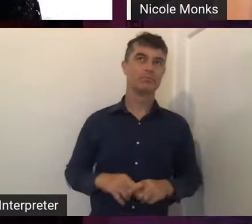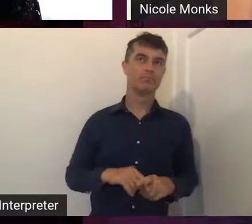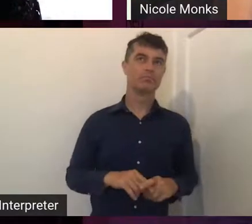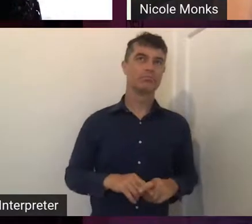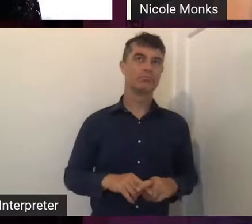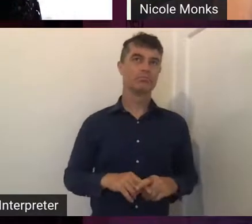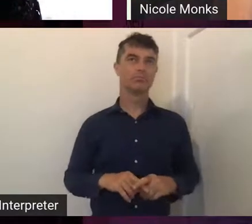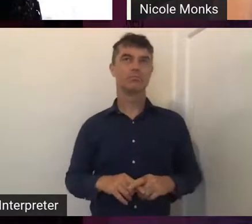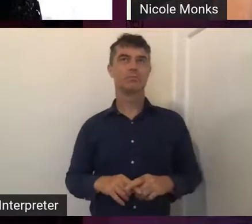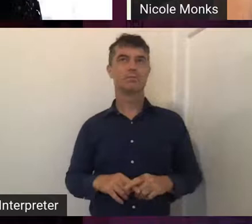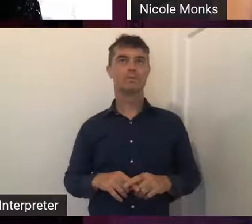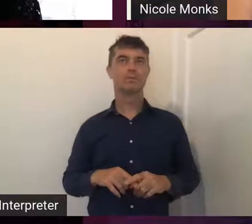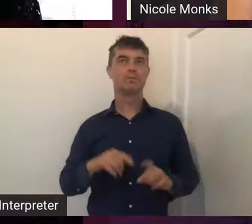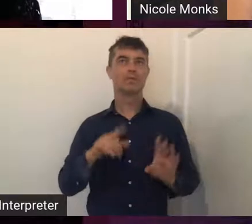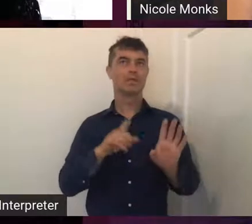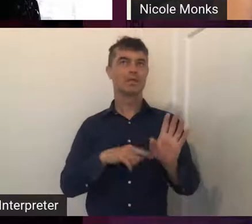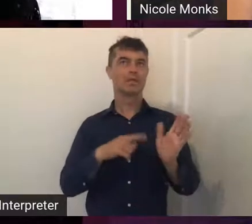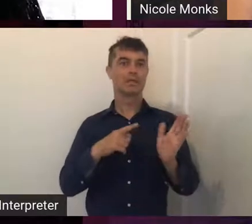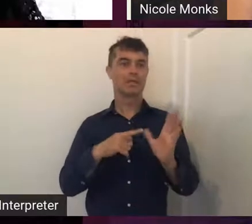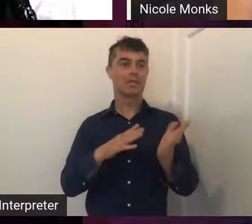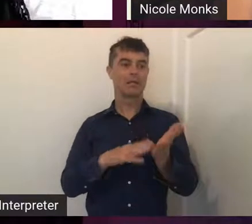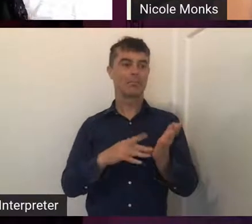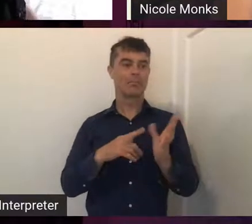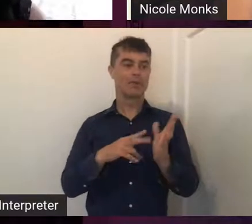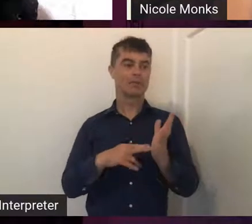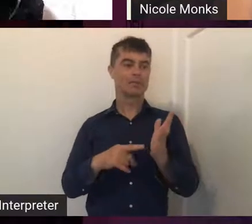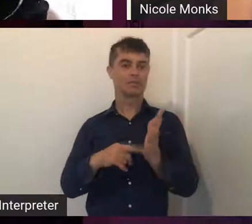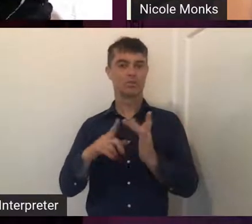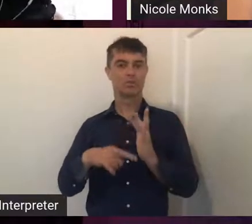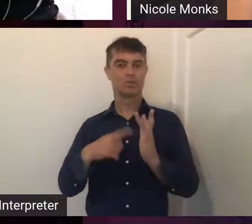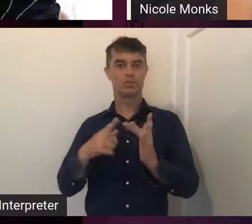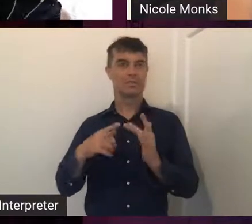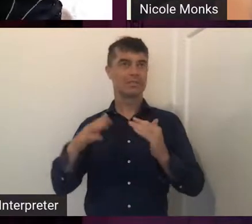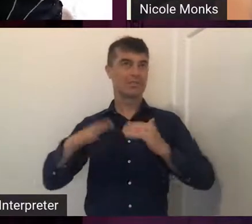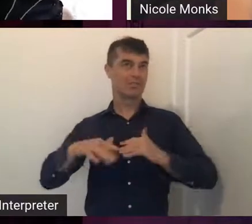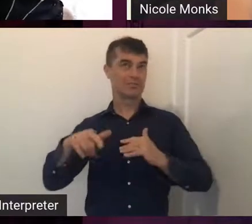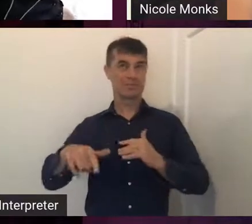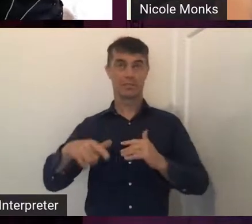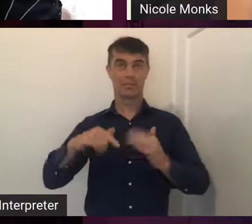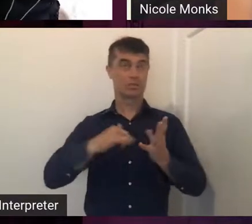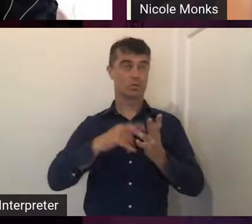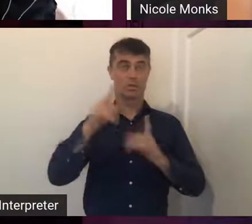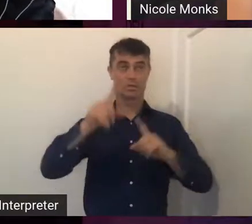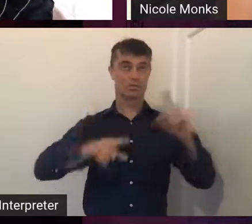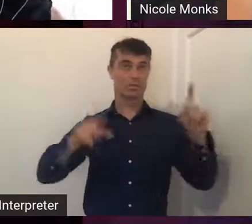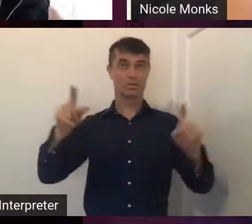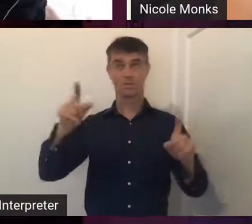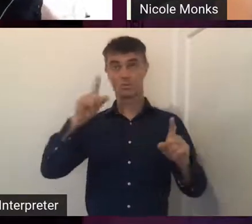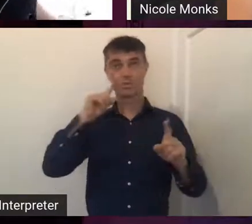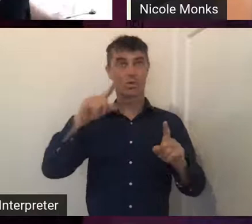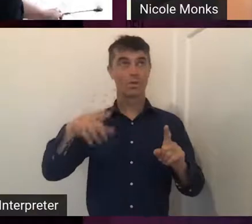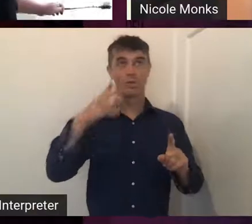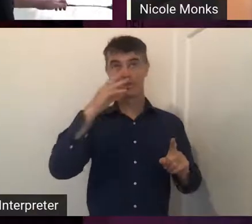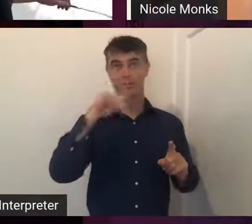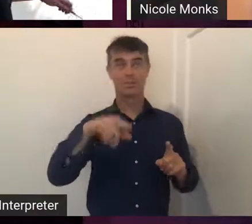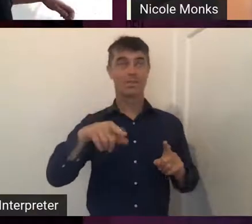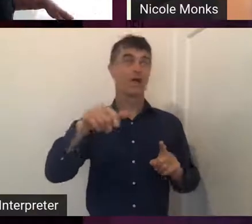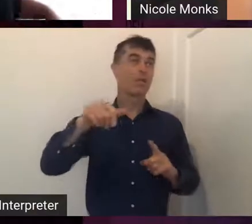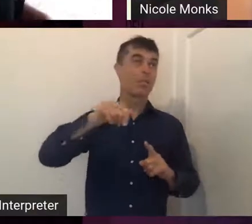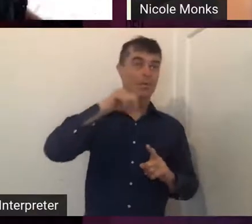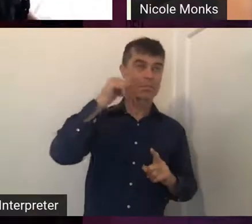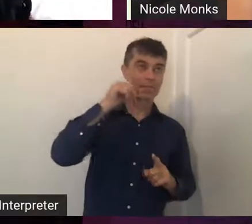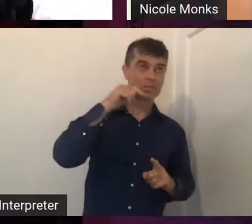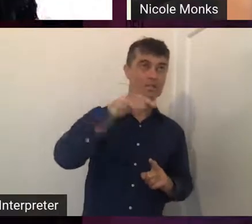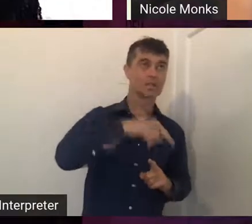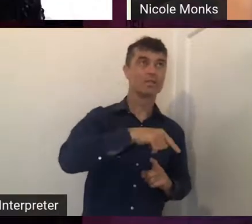the Hiammaji country over here is so diverse. I mean, you saw the images of the beaches over